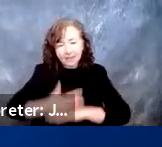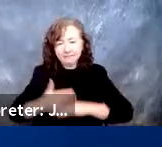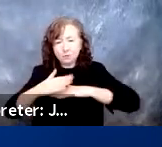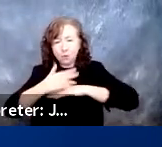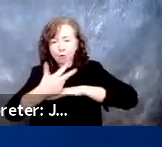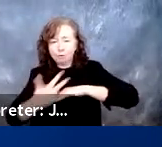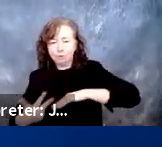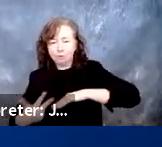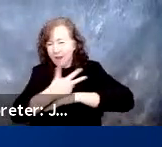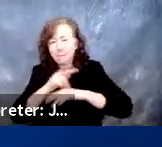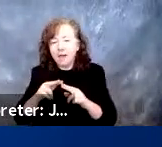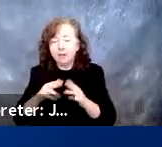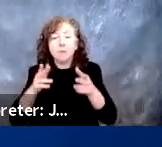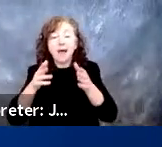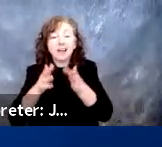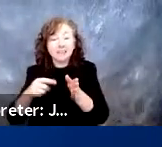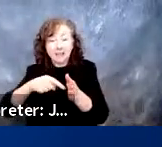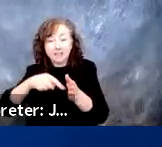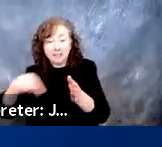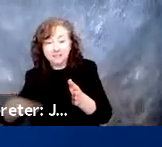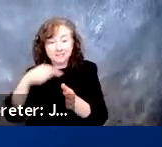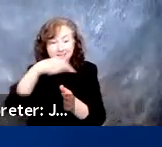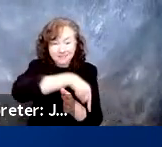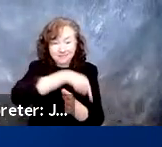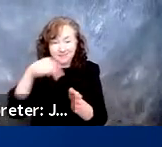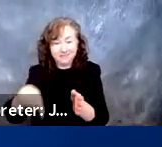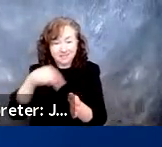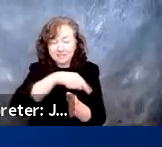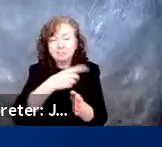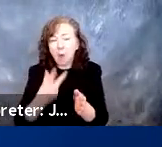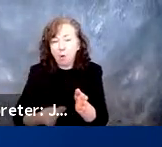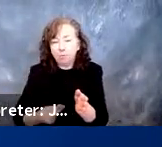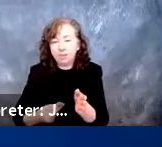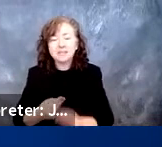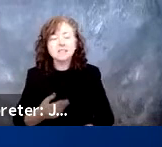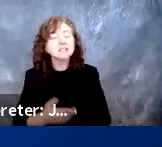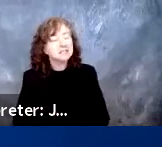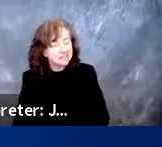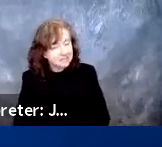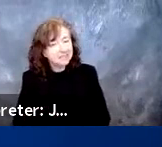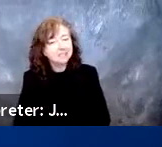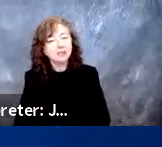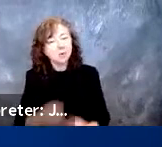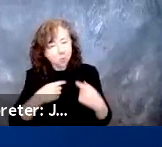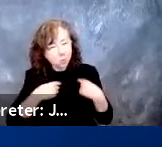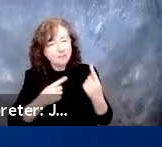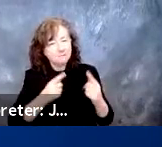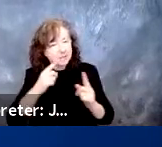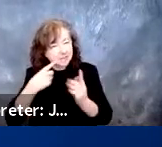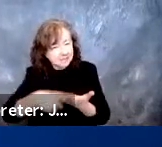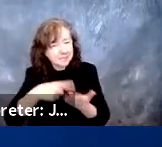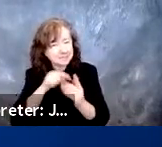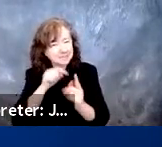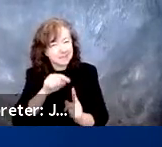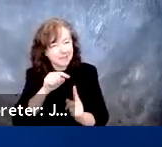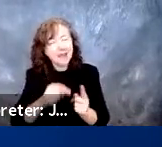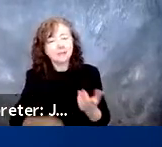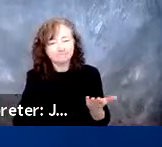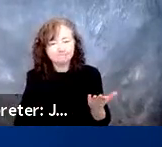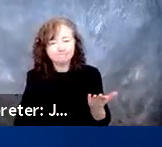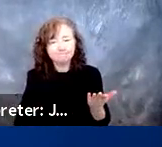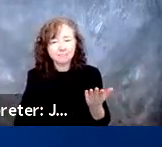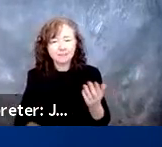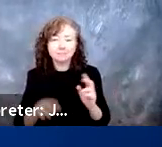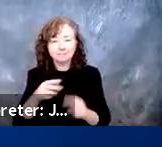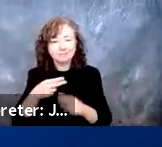Yeah. That has been a question that we've been in discussions with various folks over the last year. Dual